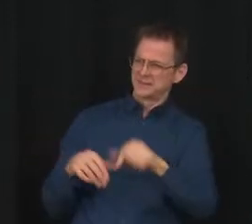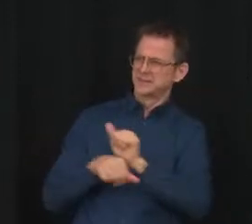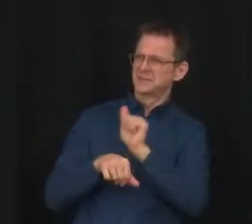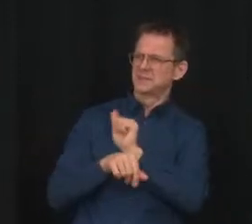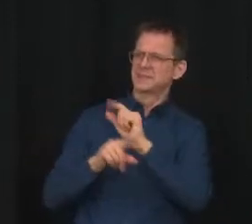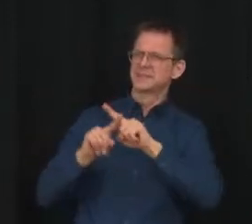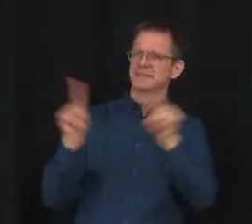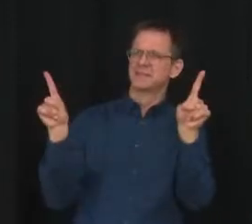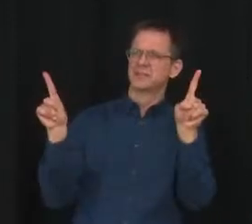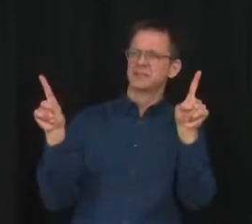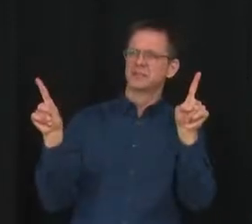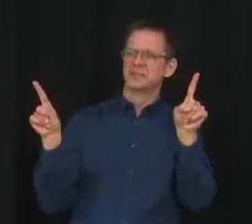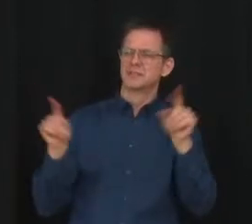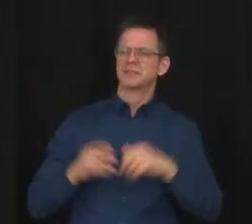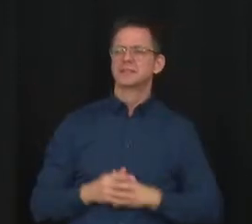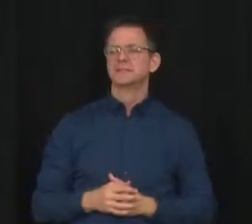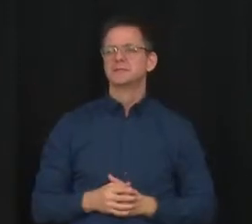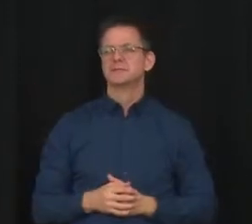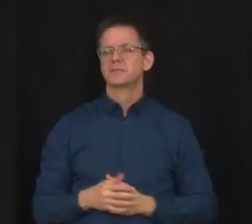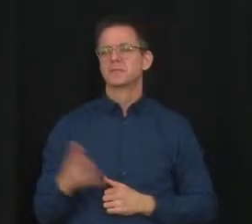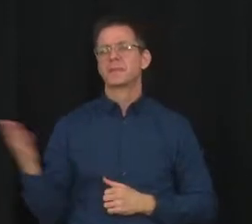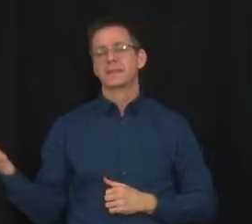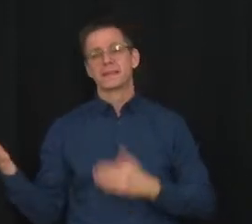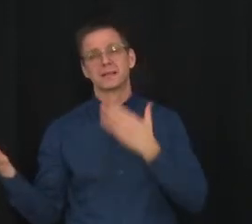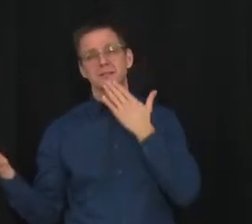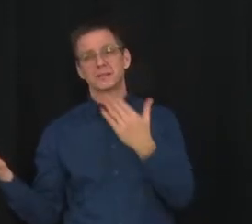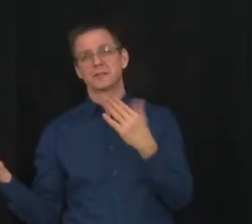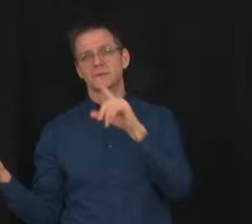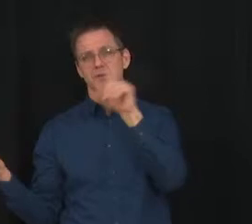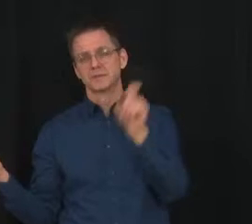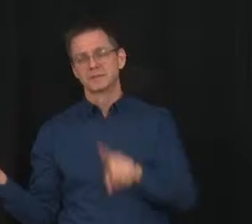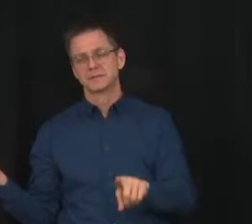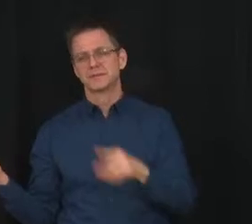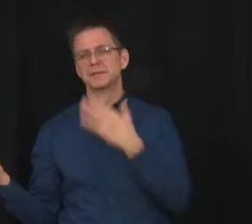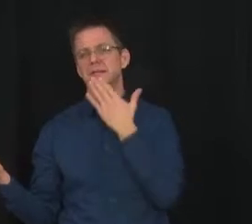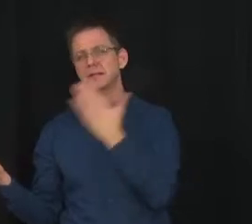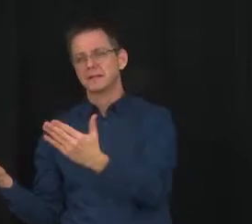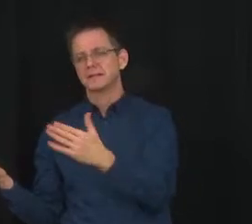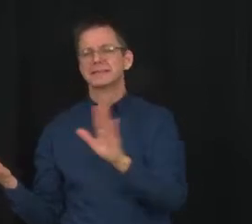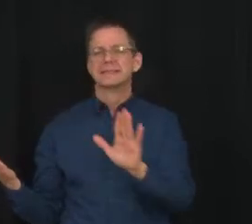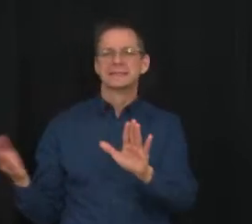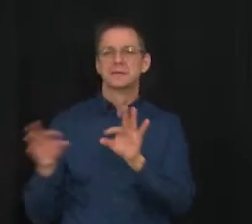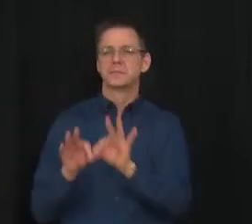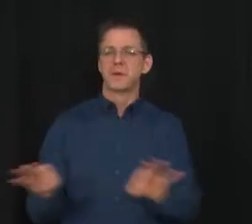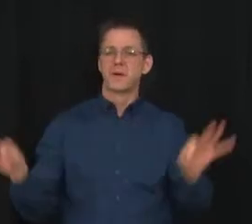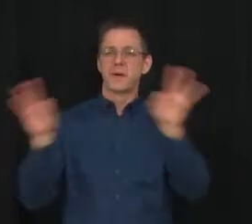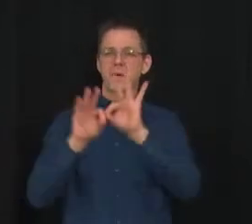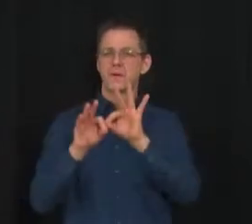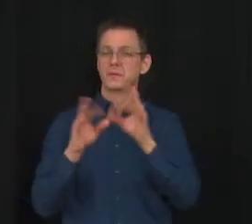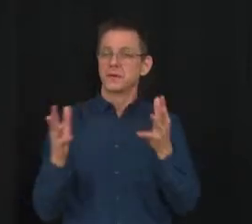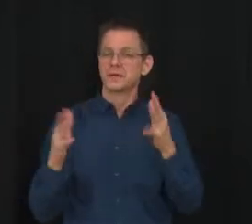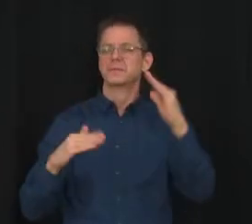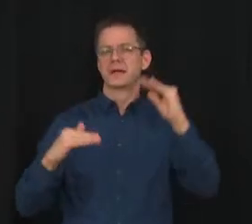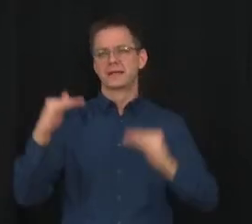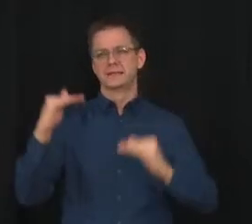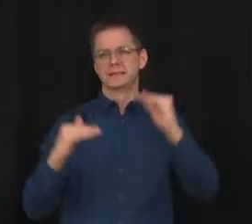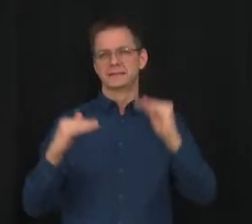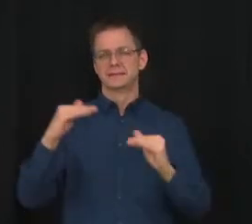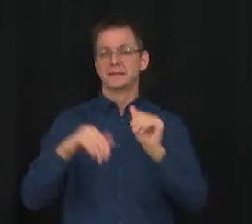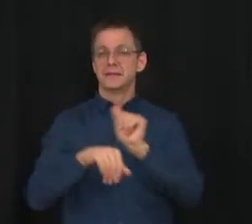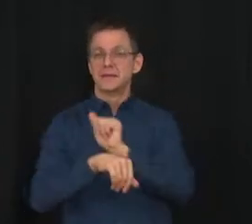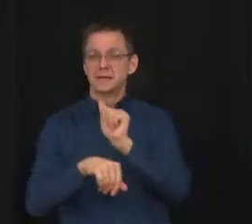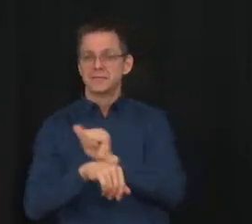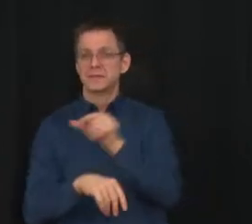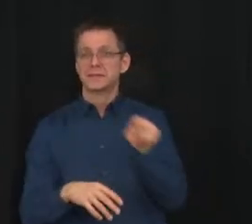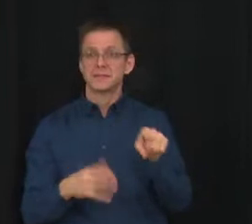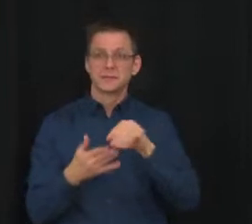of course, looking to balance the best interest of Alberta students, but also looking to see what other provinces are doing. We